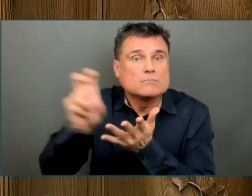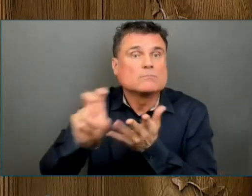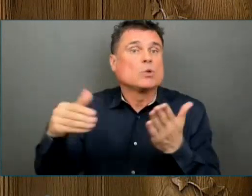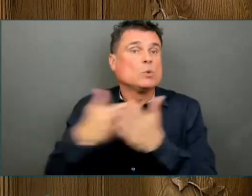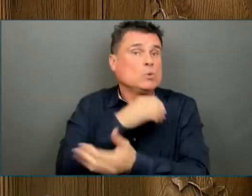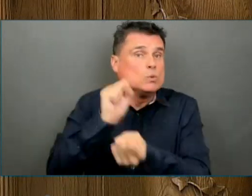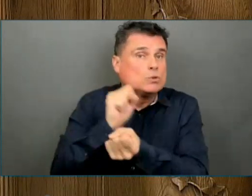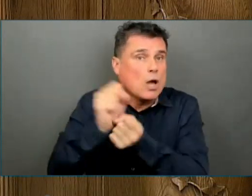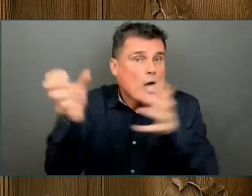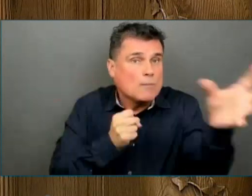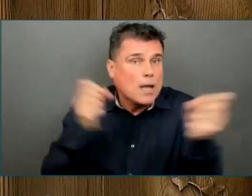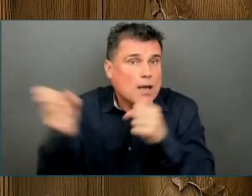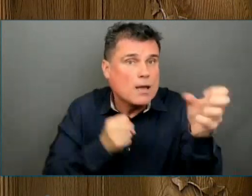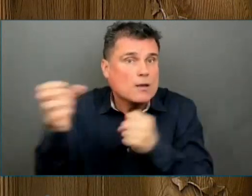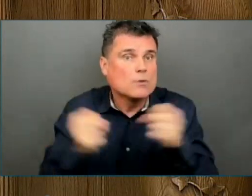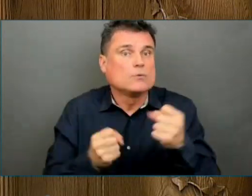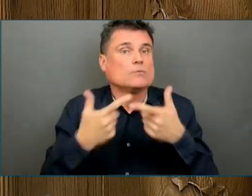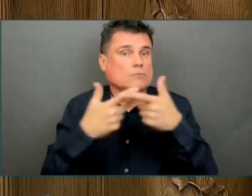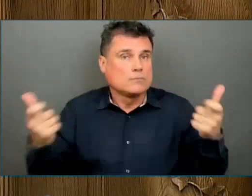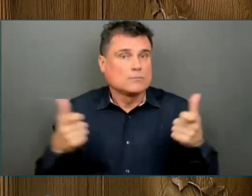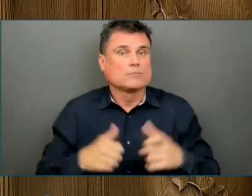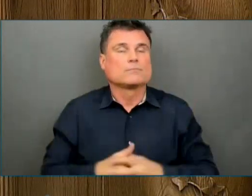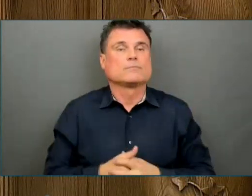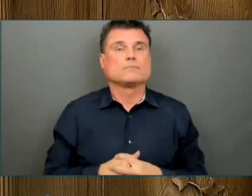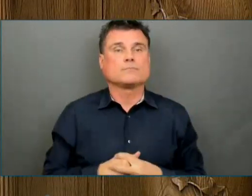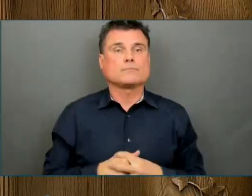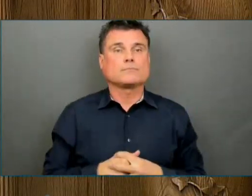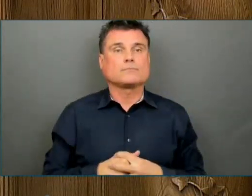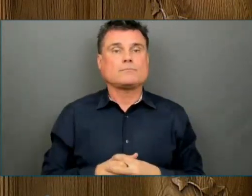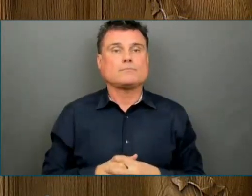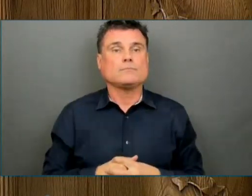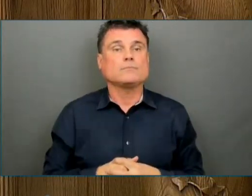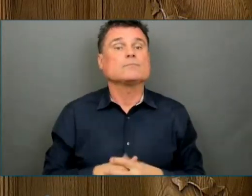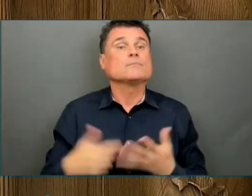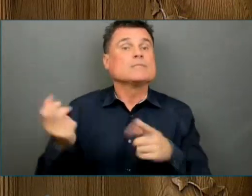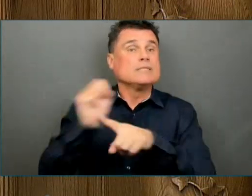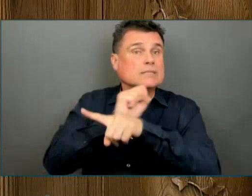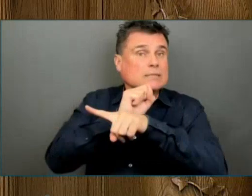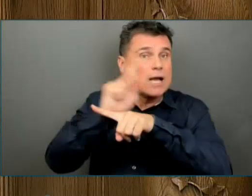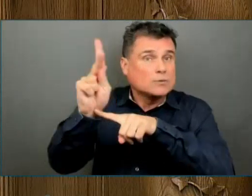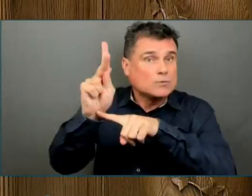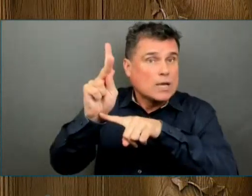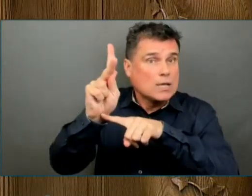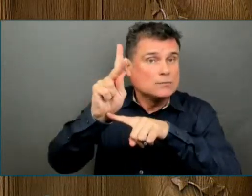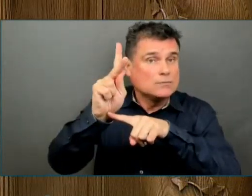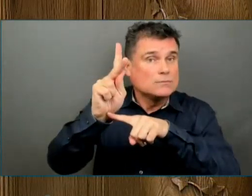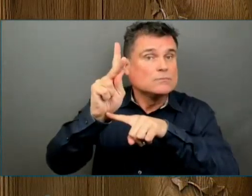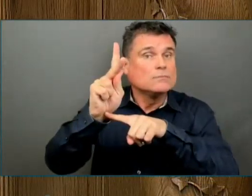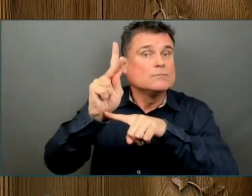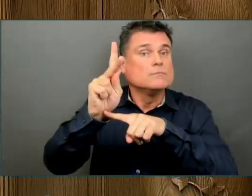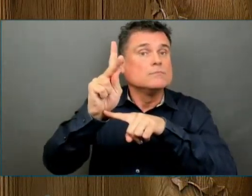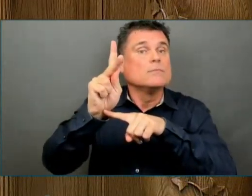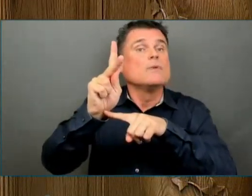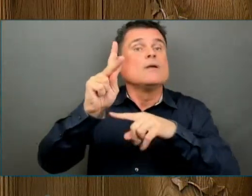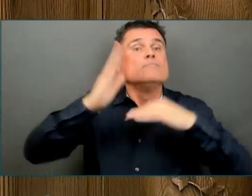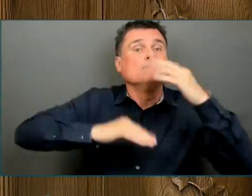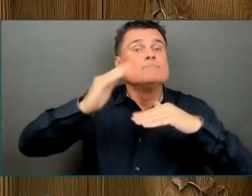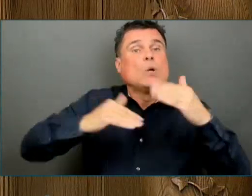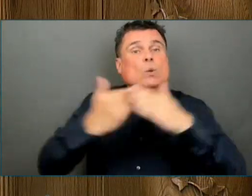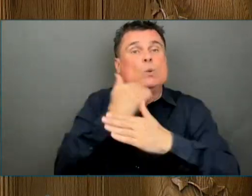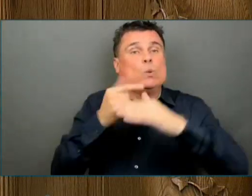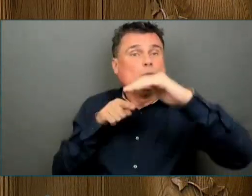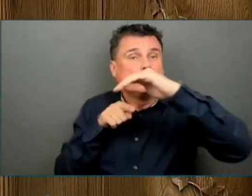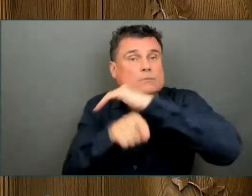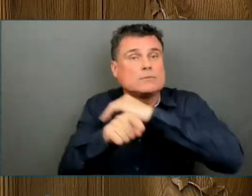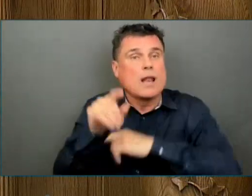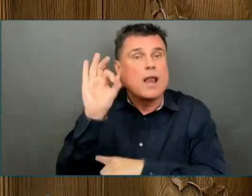Projects like the Broadway subway, Patella Bridge replacement, and Highway 1 expansion in the interior, and the final phase of the